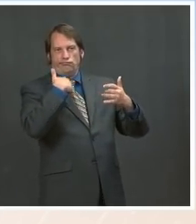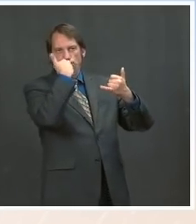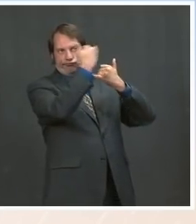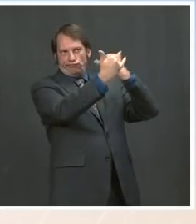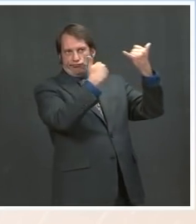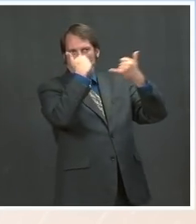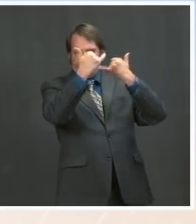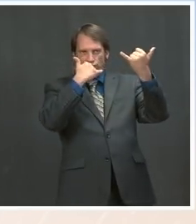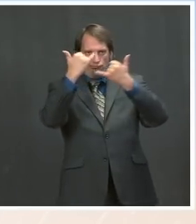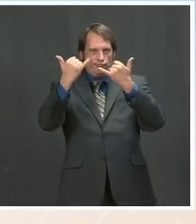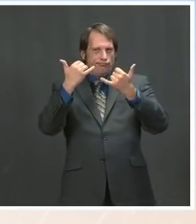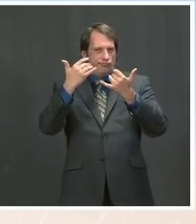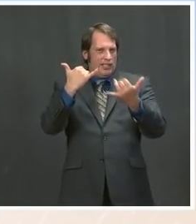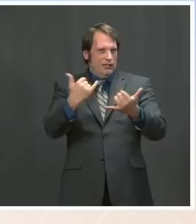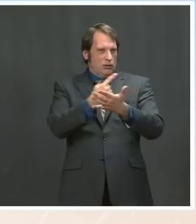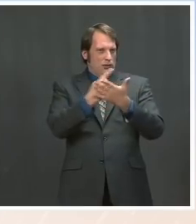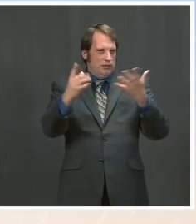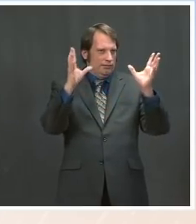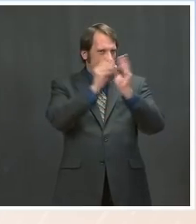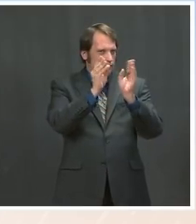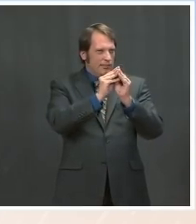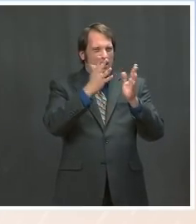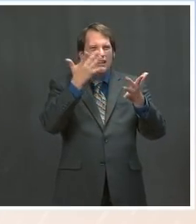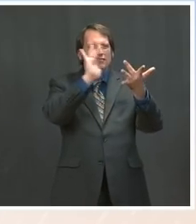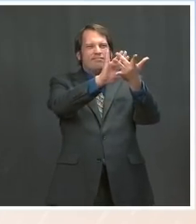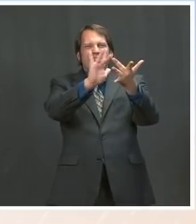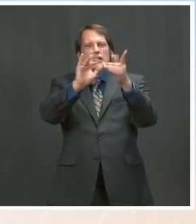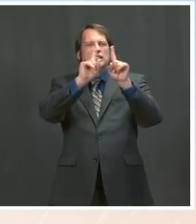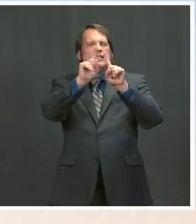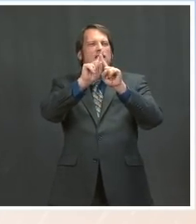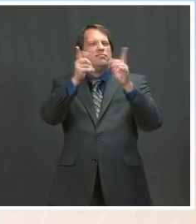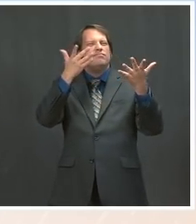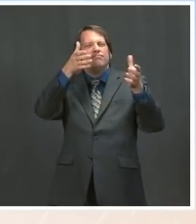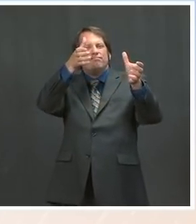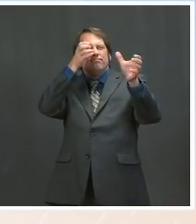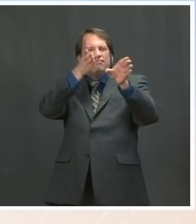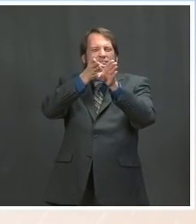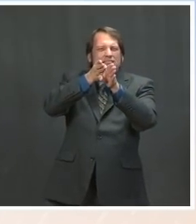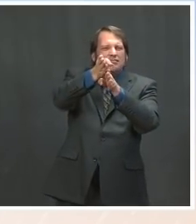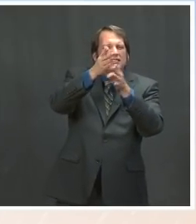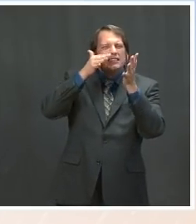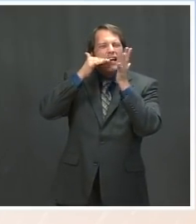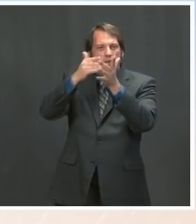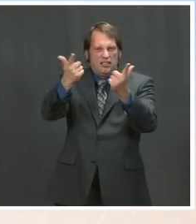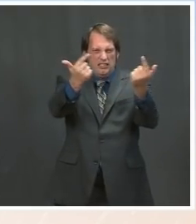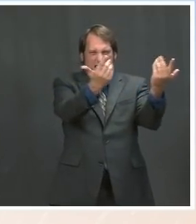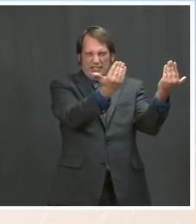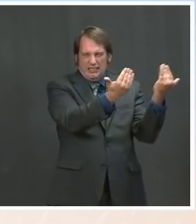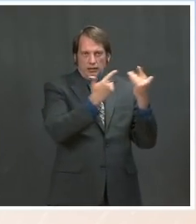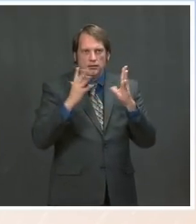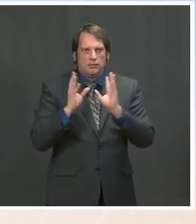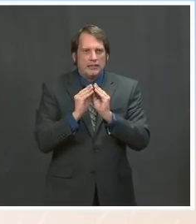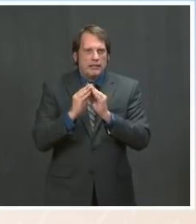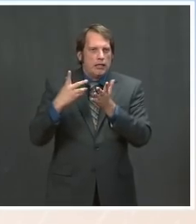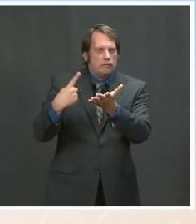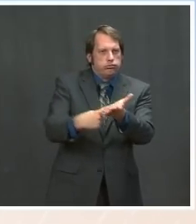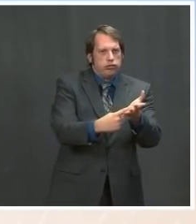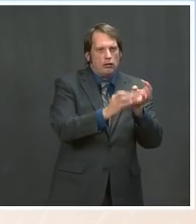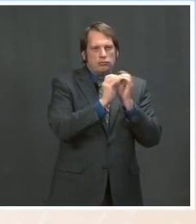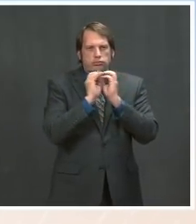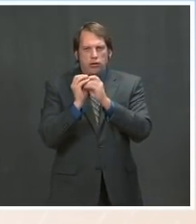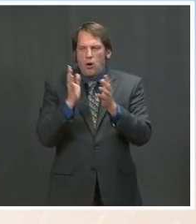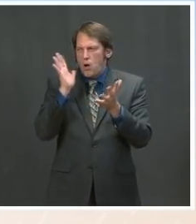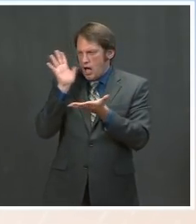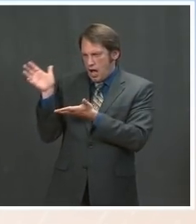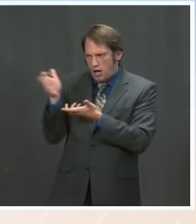of our planned public announcements or decisions that are still being finalized. Go ahead. The Thanks, Jen. There were some reports in recent days